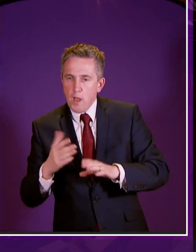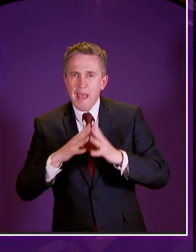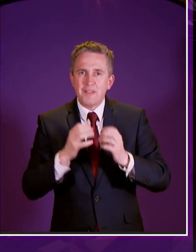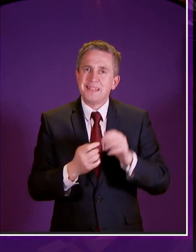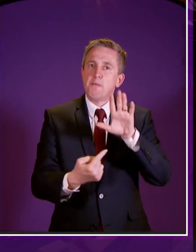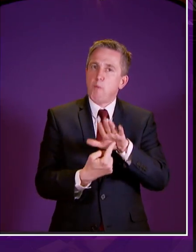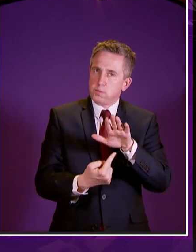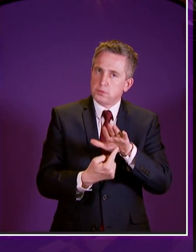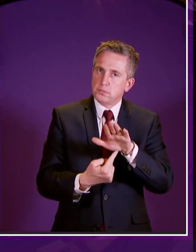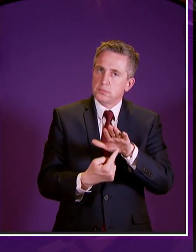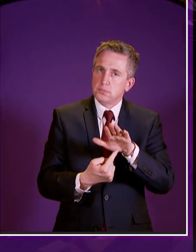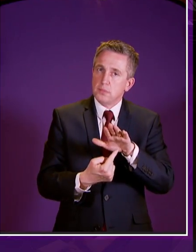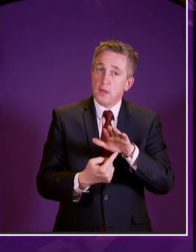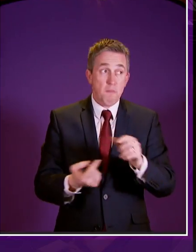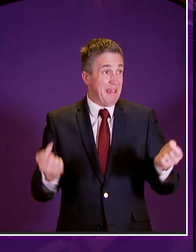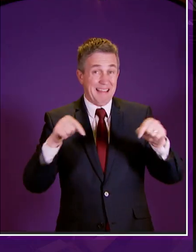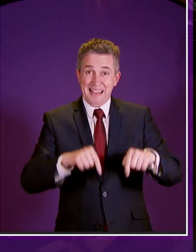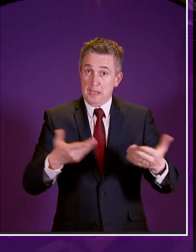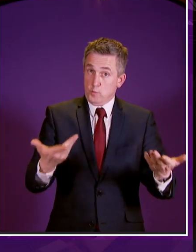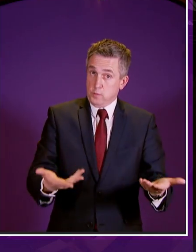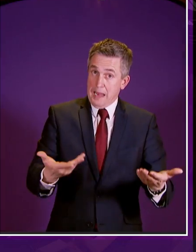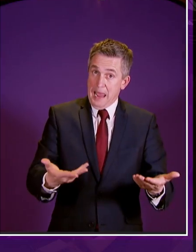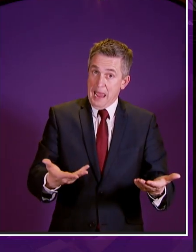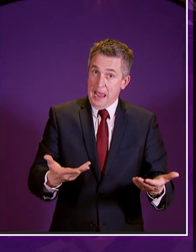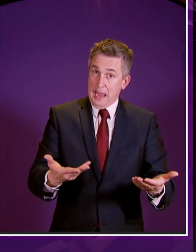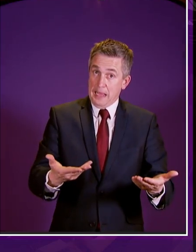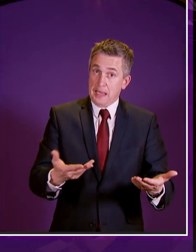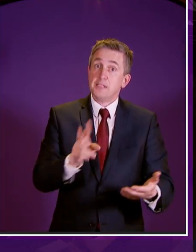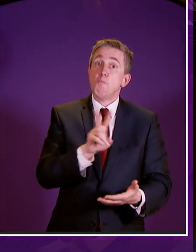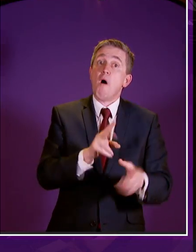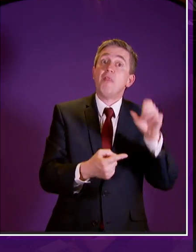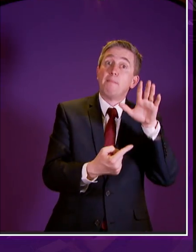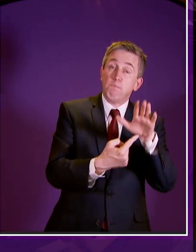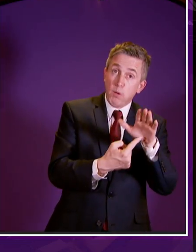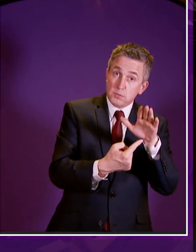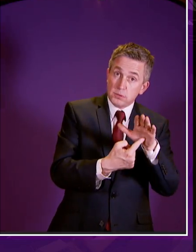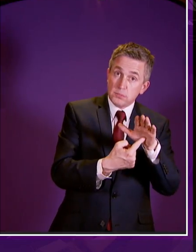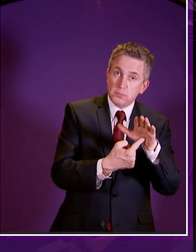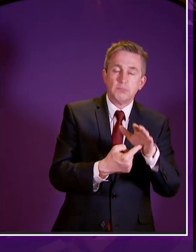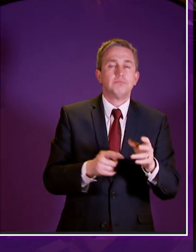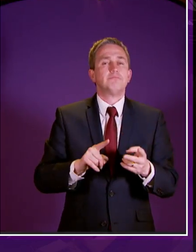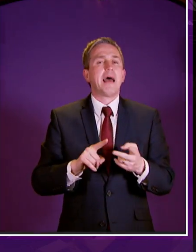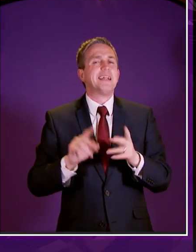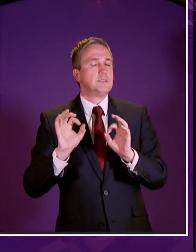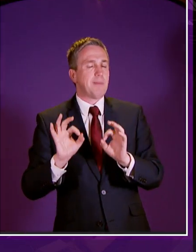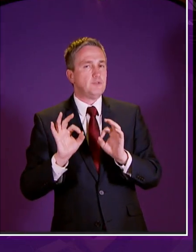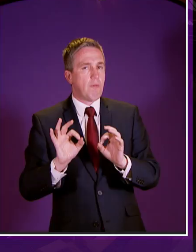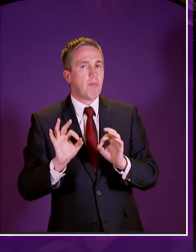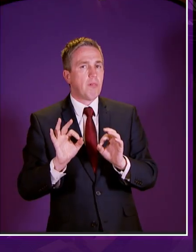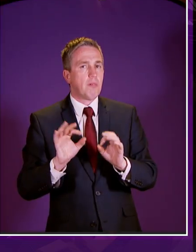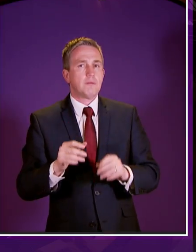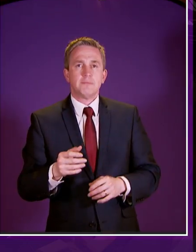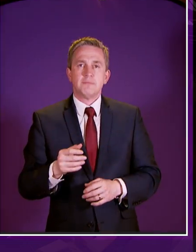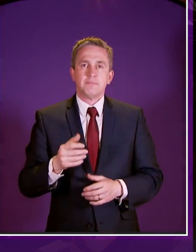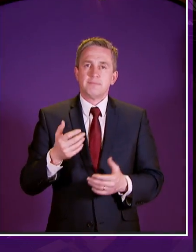but today i think we've achieved something that is not only important it is also a bit special special